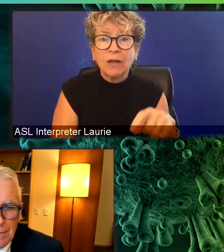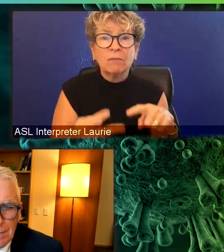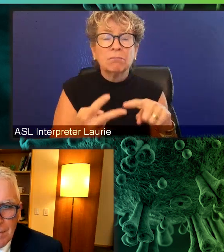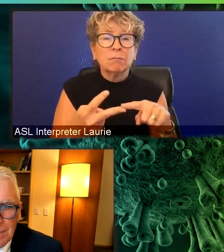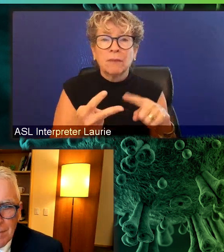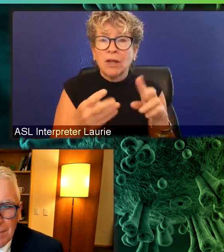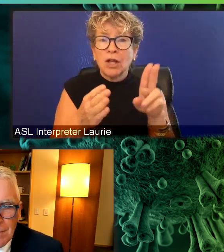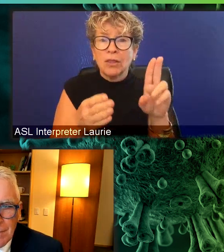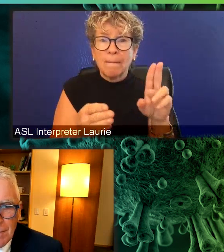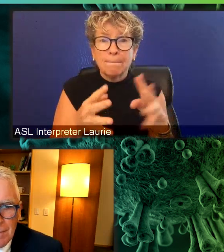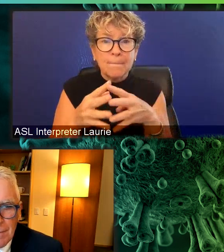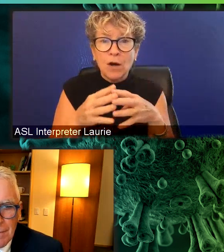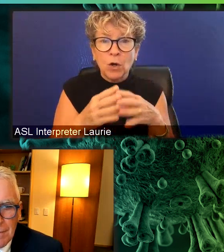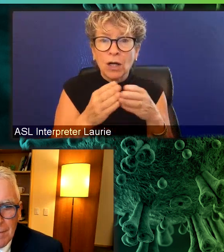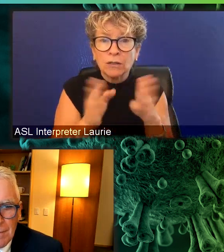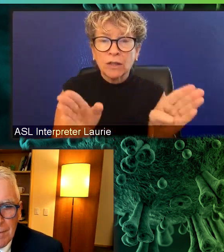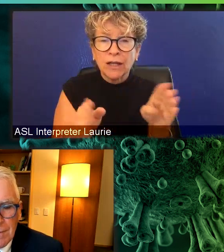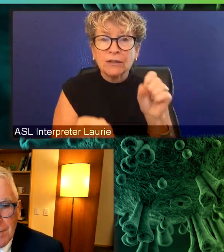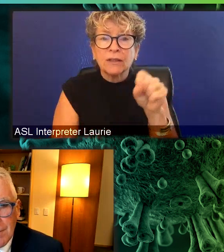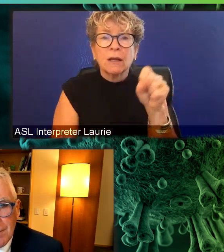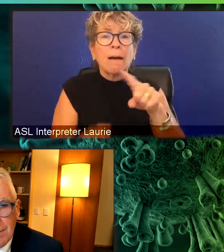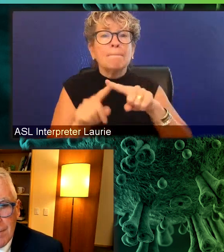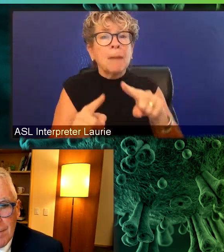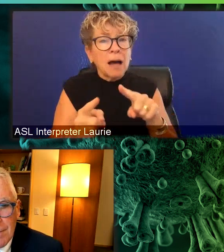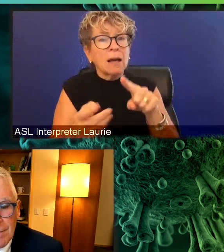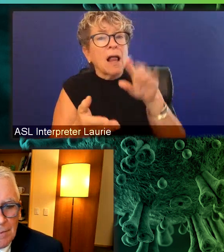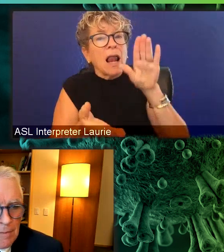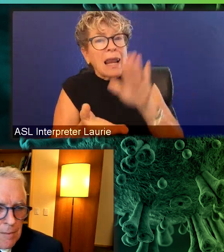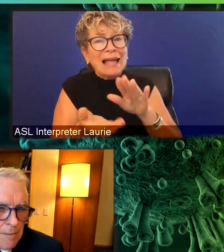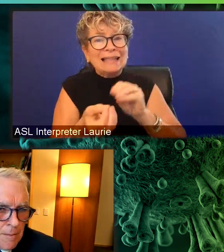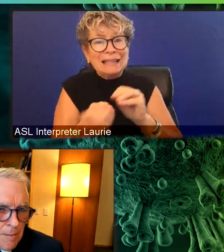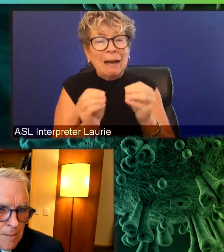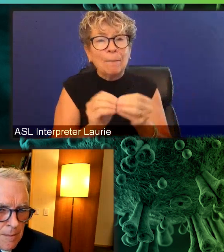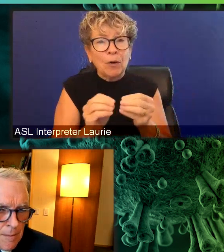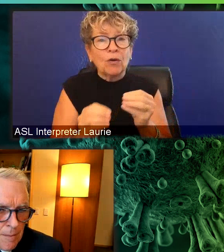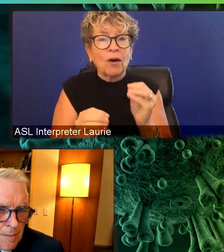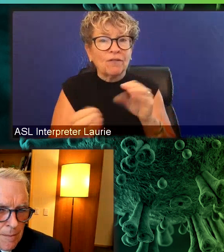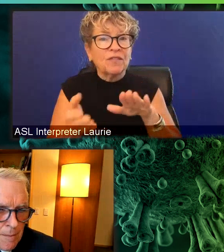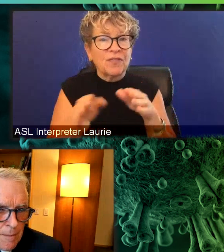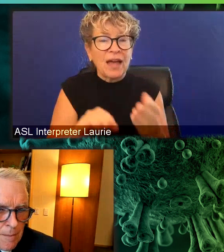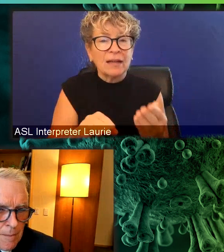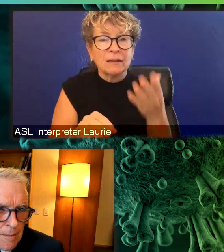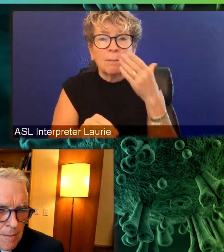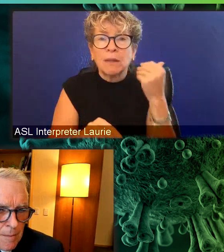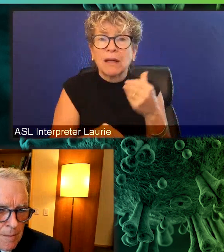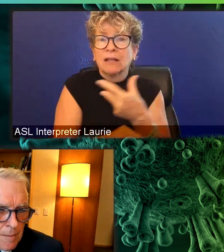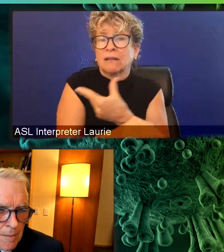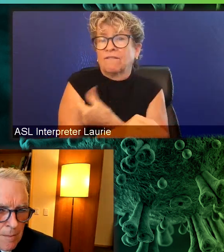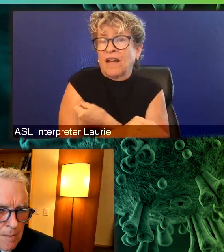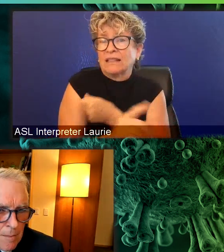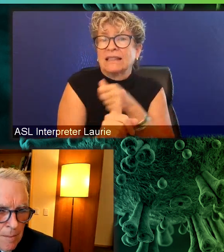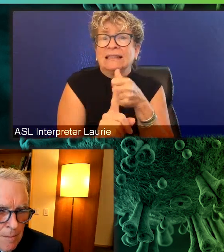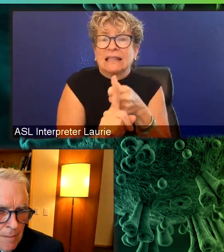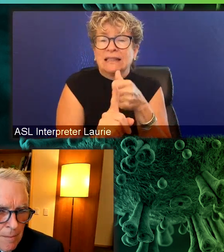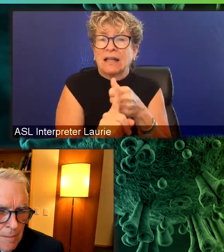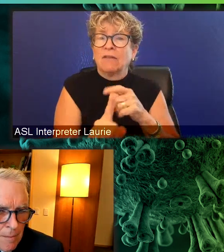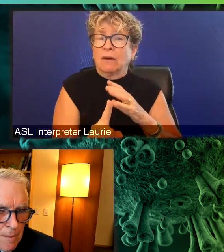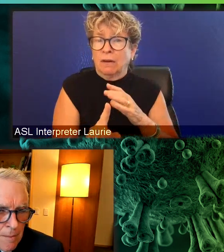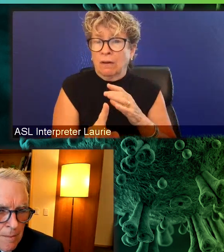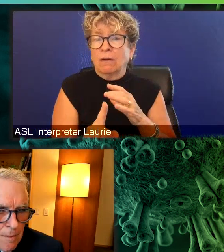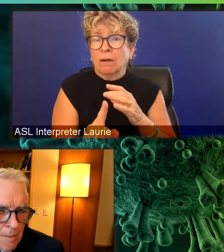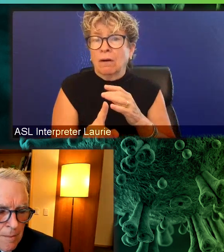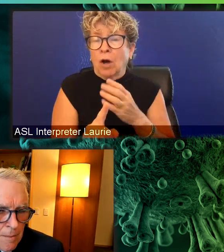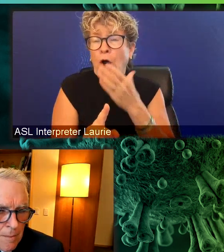There should be many fewer deaths, um, in large part because the vaccines work well, the cases are largely in the unvaccinated population